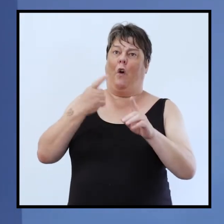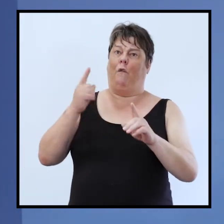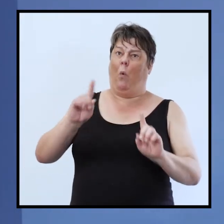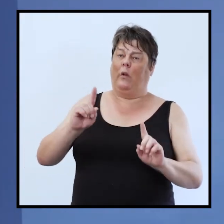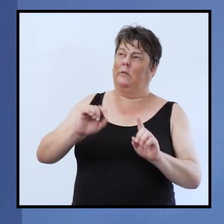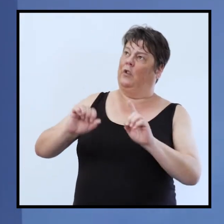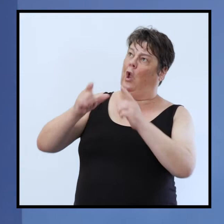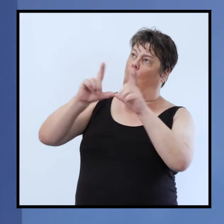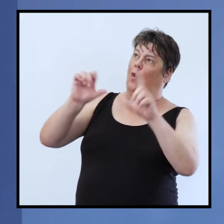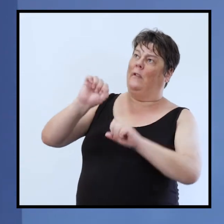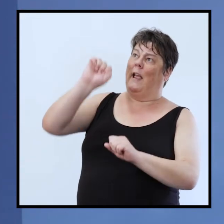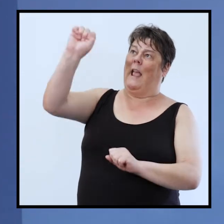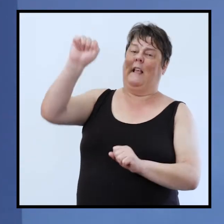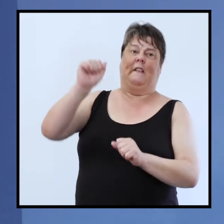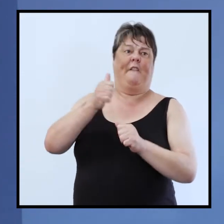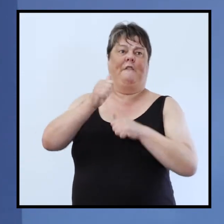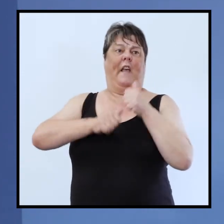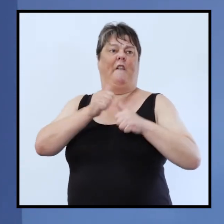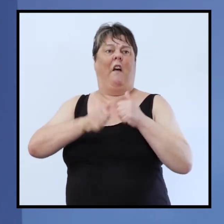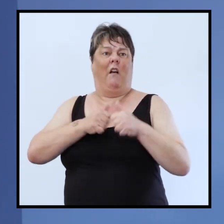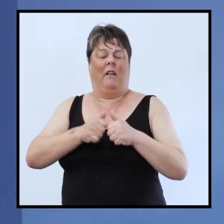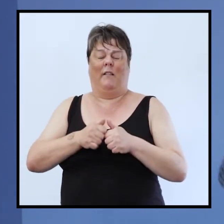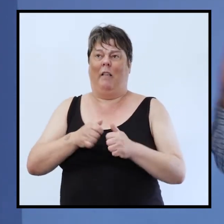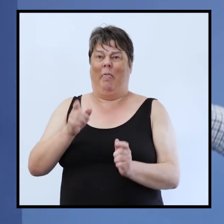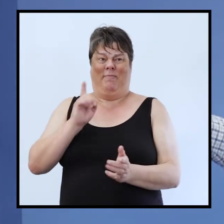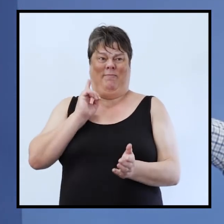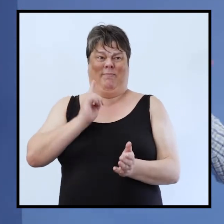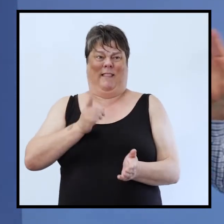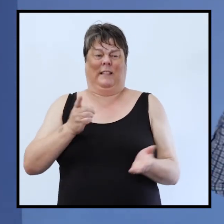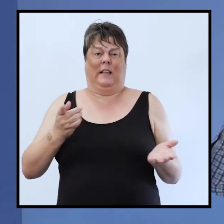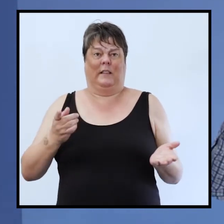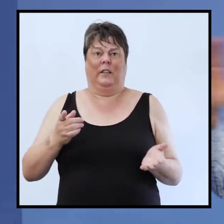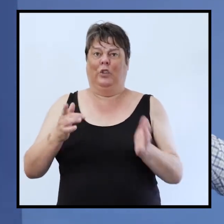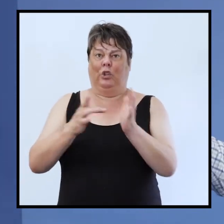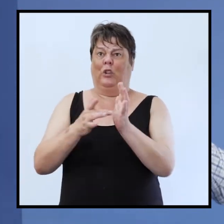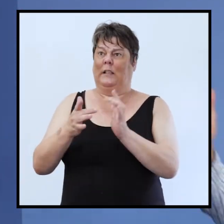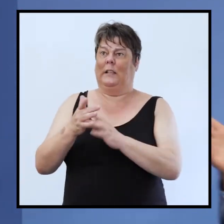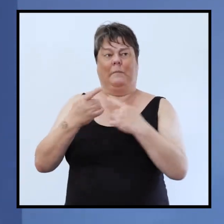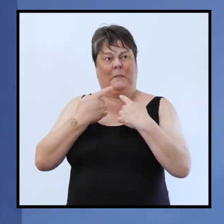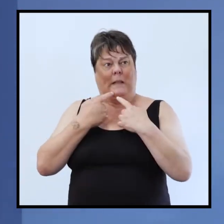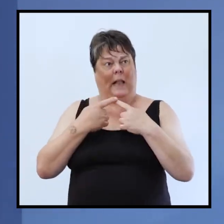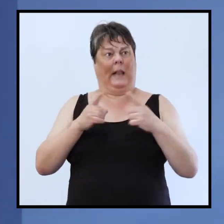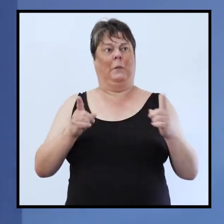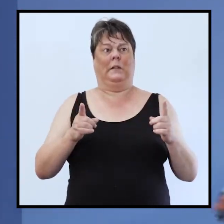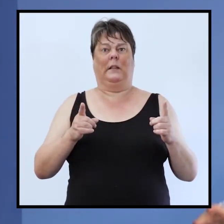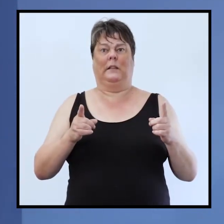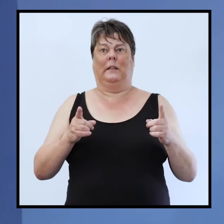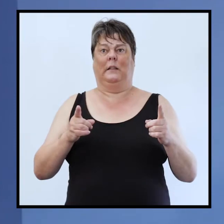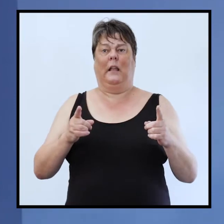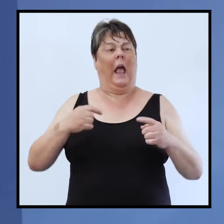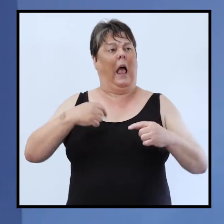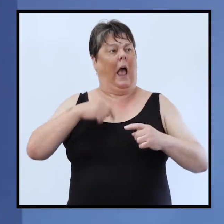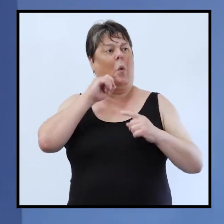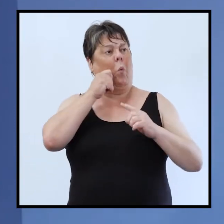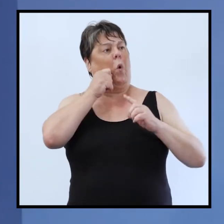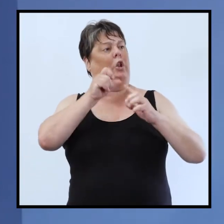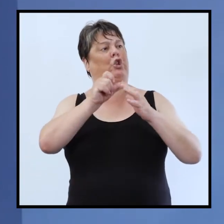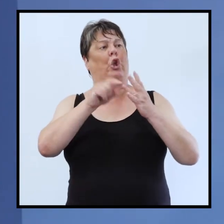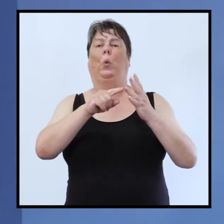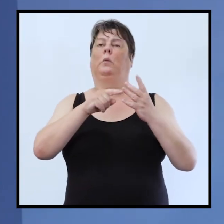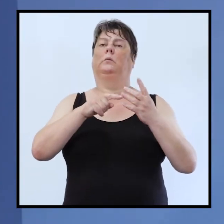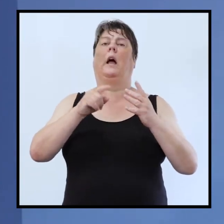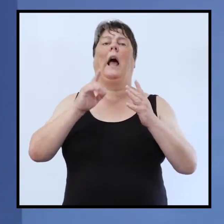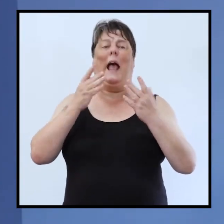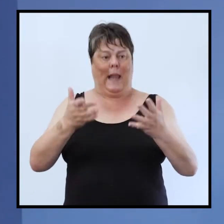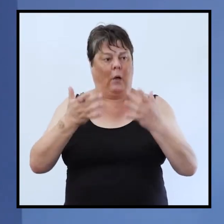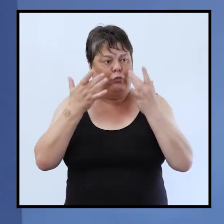this is him doing it he said it that's the beginning of his ministry this is manifest this i'm going to do and here he is